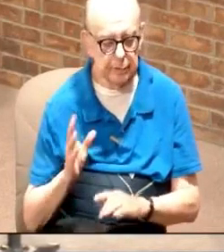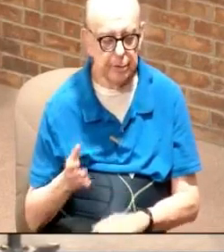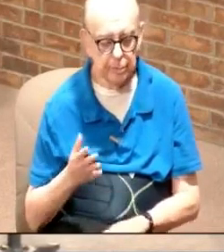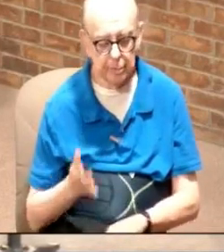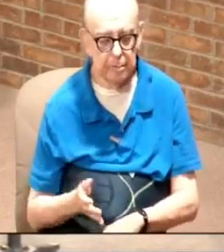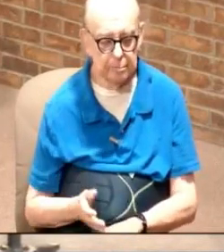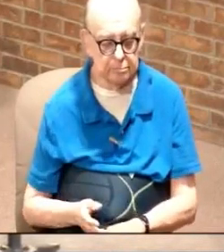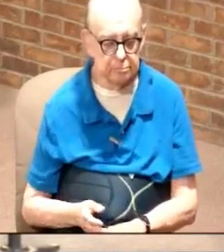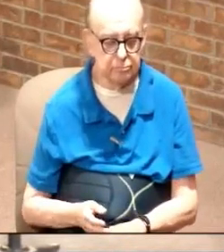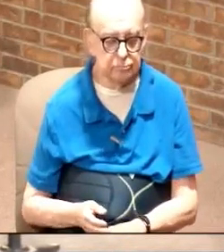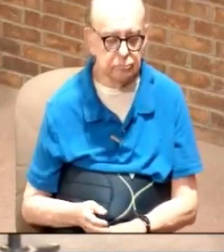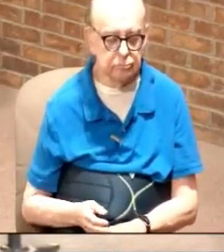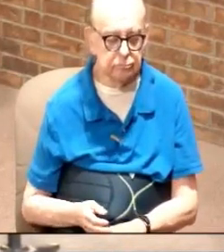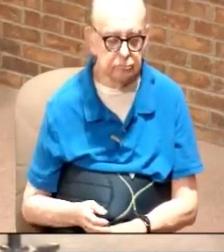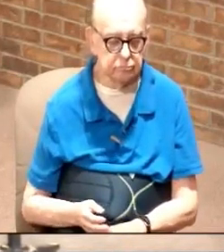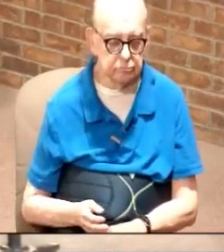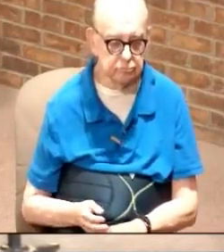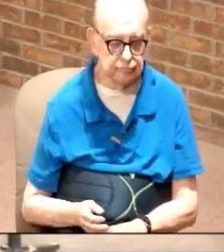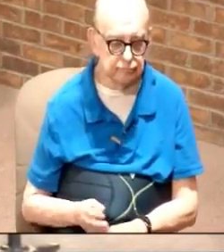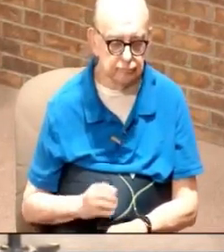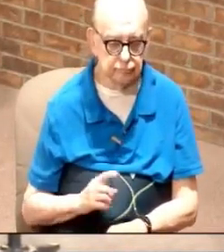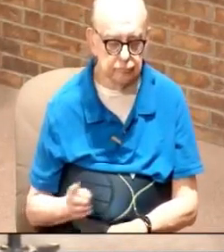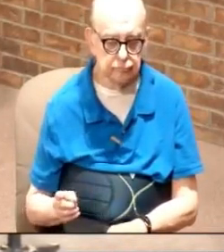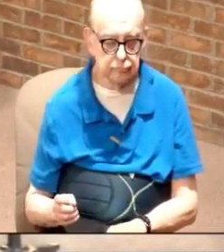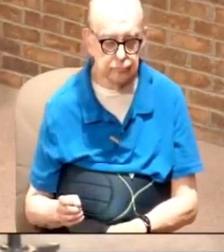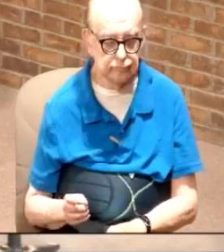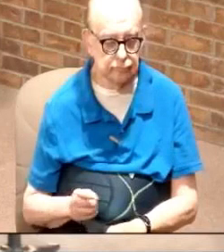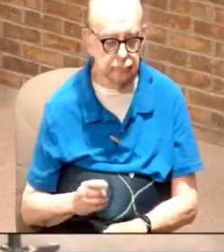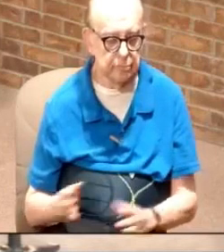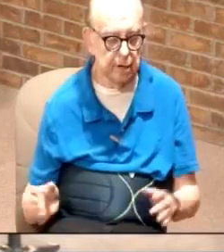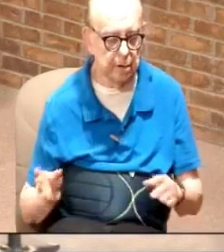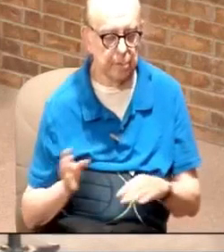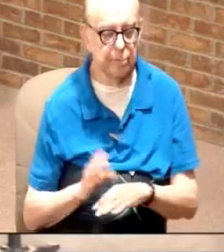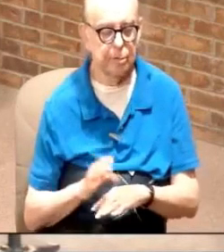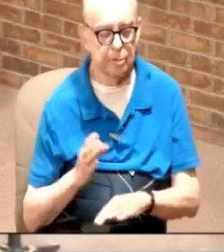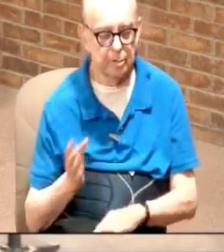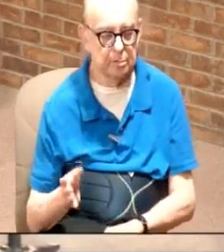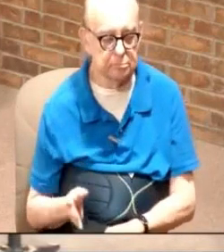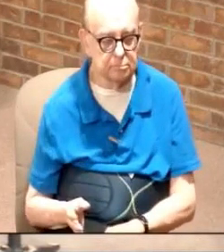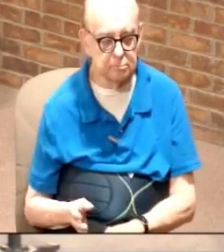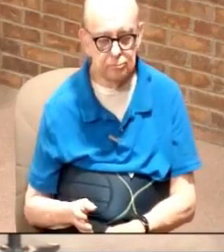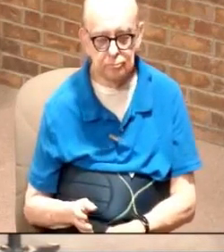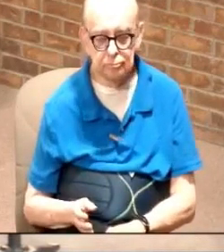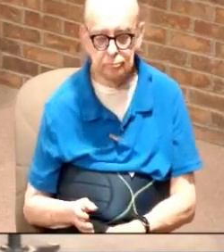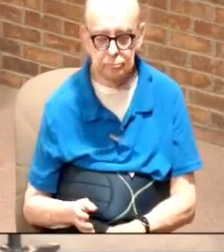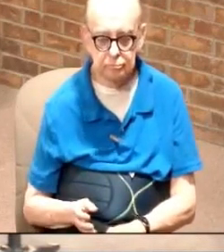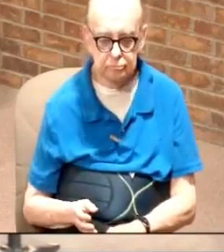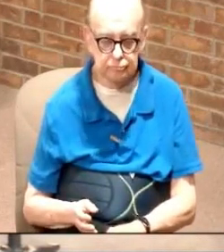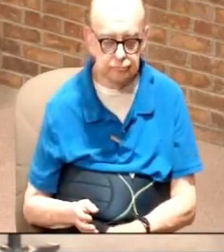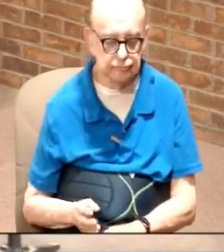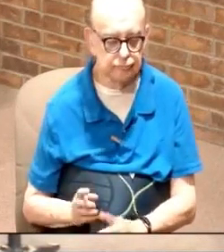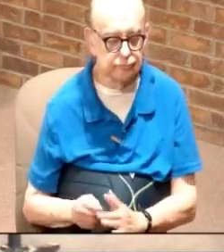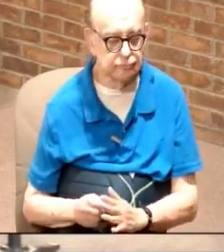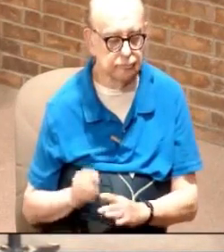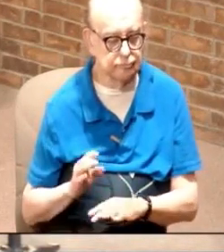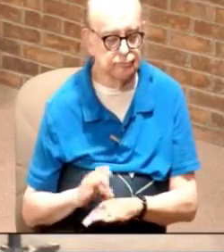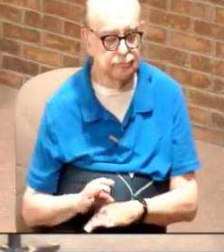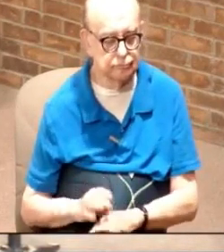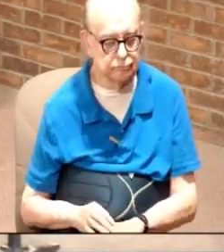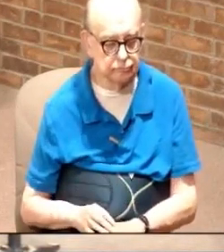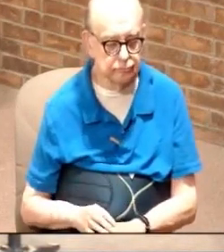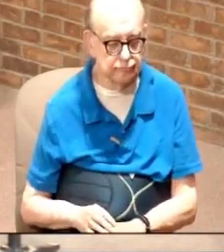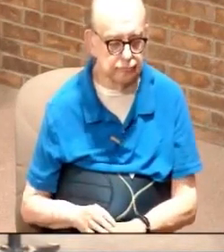the Crystal Cathedral was all of these big huge churches was out there and he went in and started this church